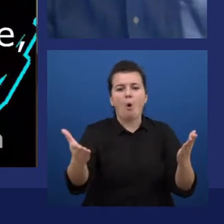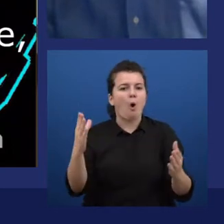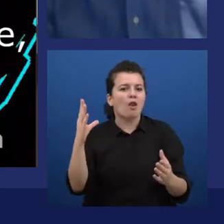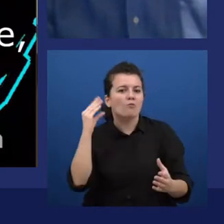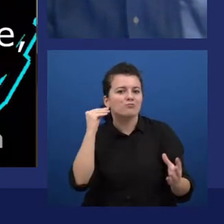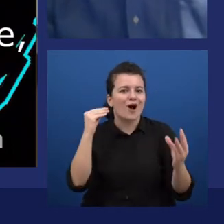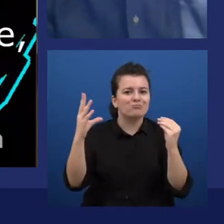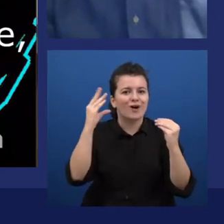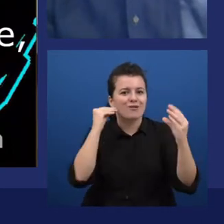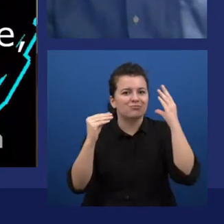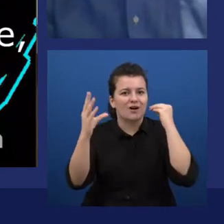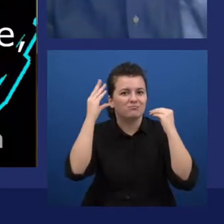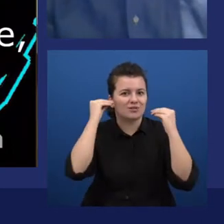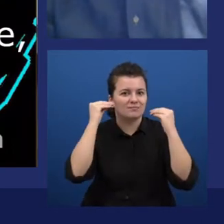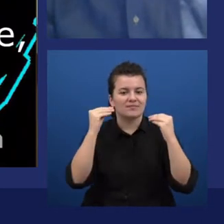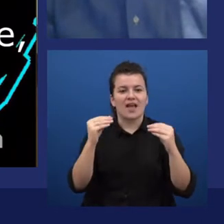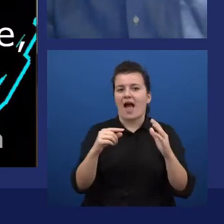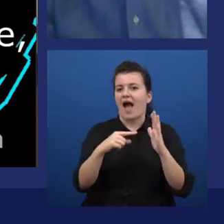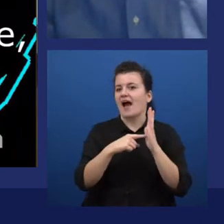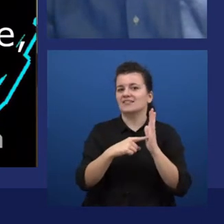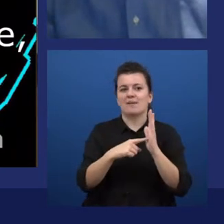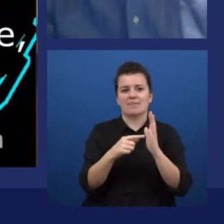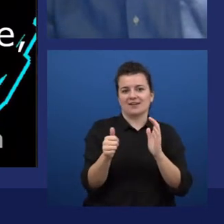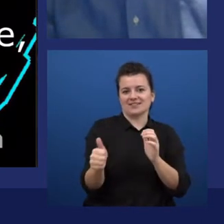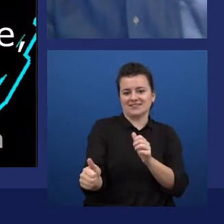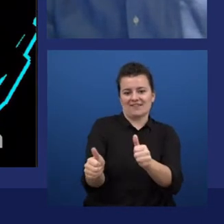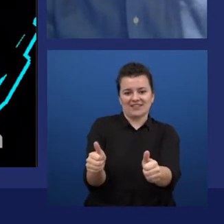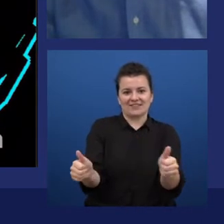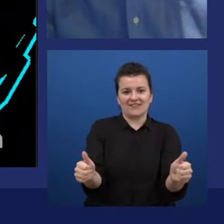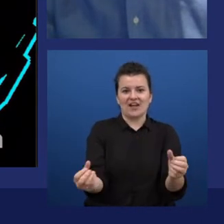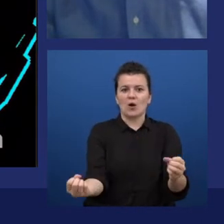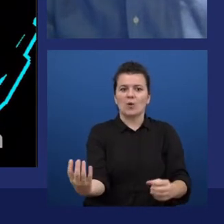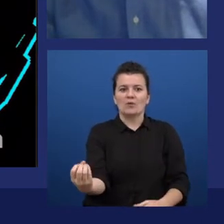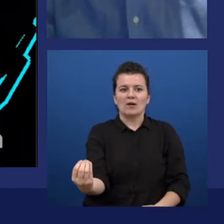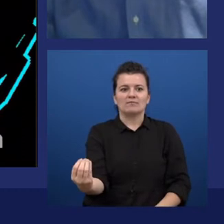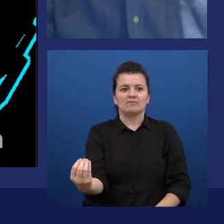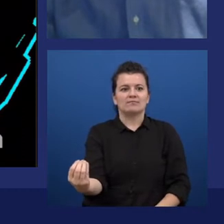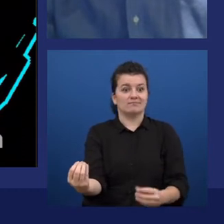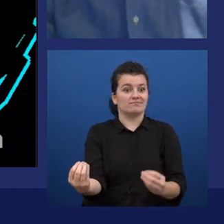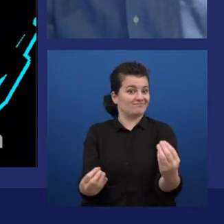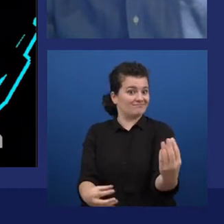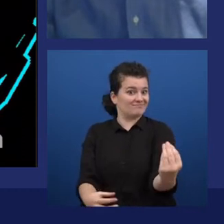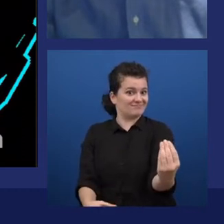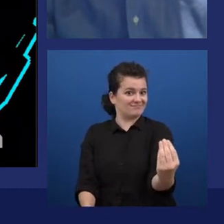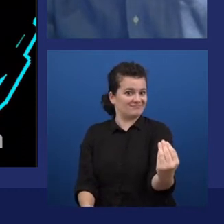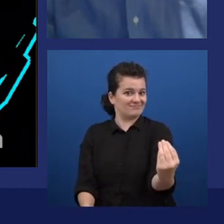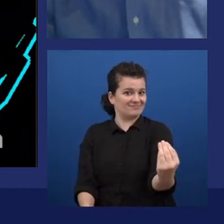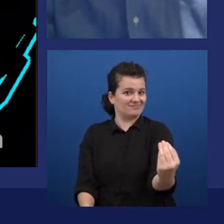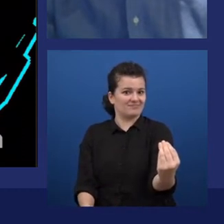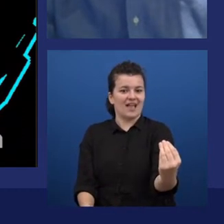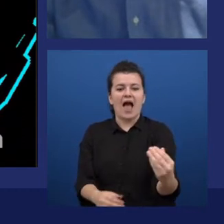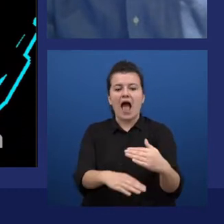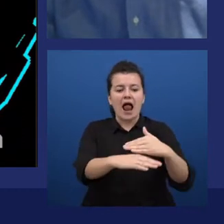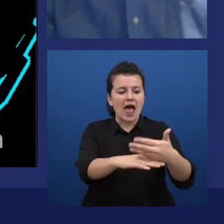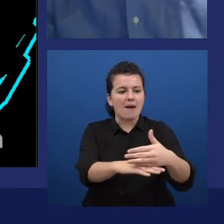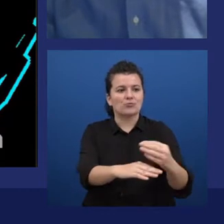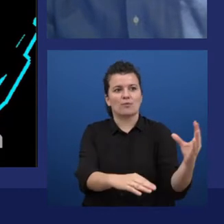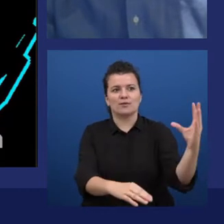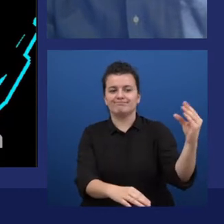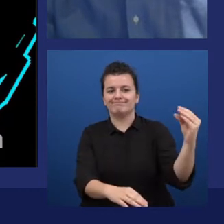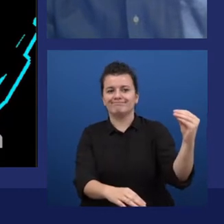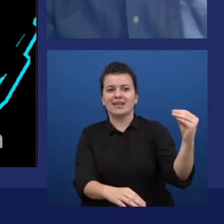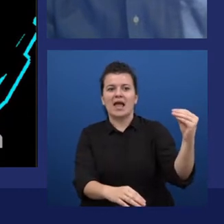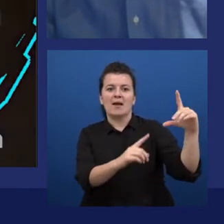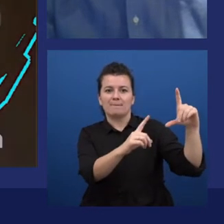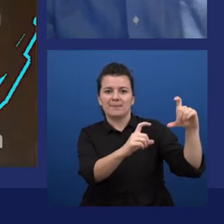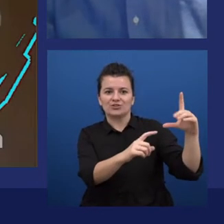have the objects call themselves out one at a time from left to right. Floor lamp, laptop, picture, table, And then you can switch to spotlight